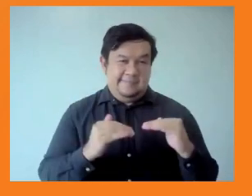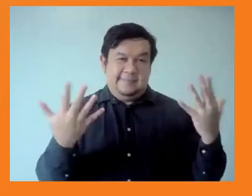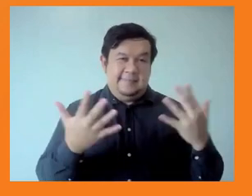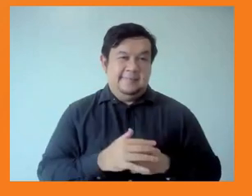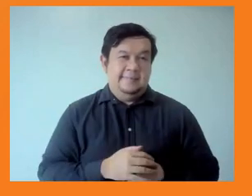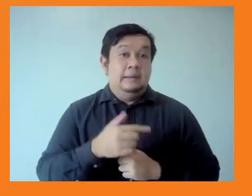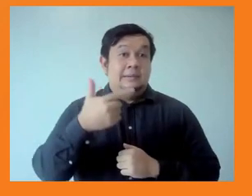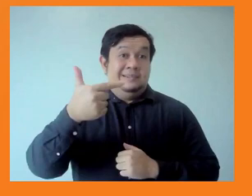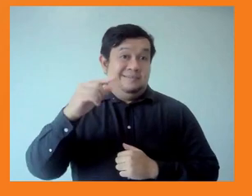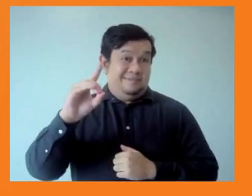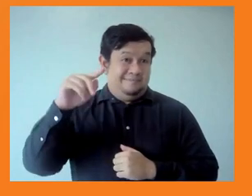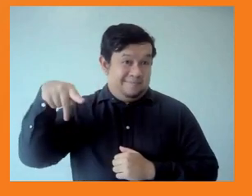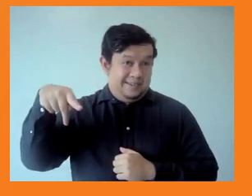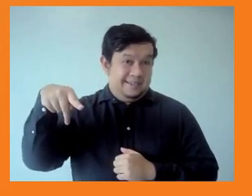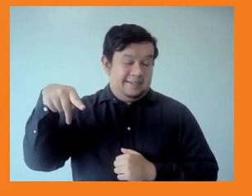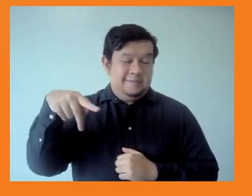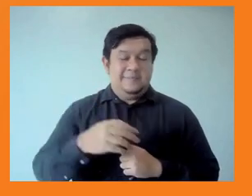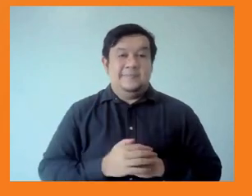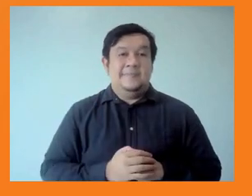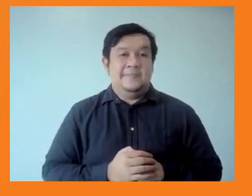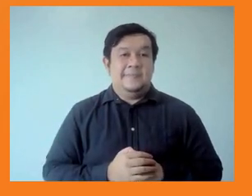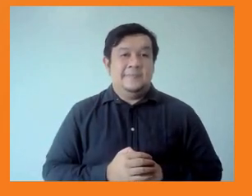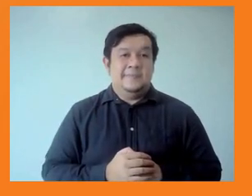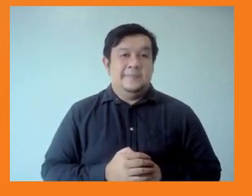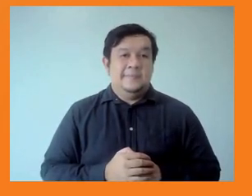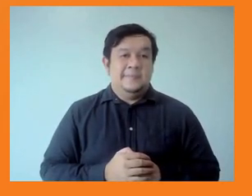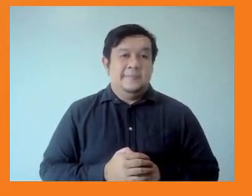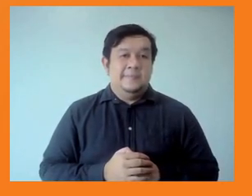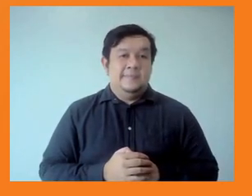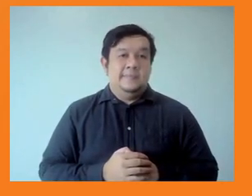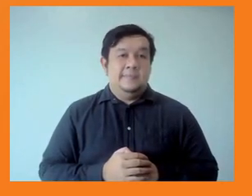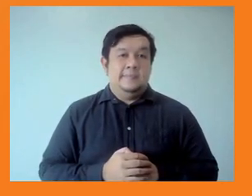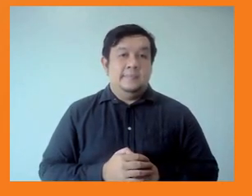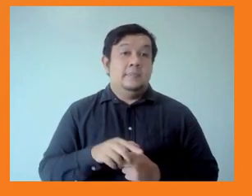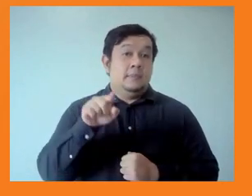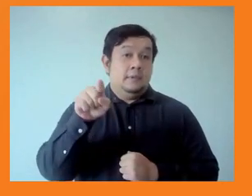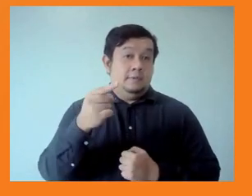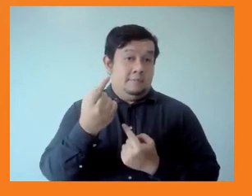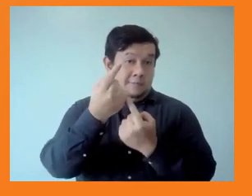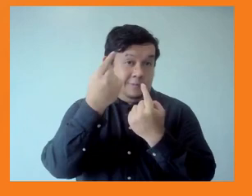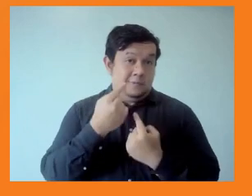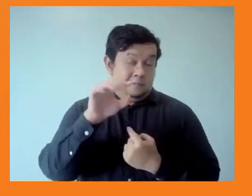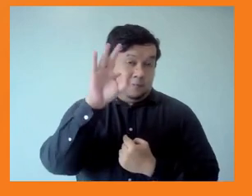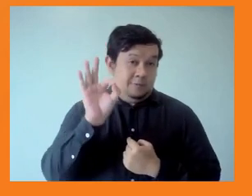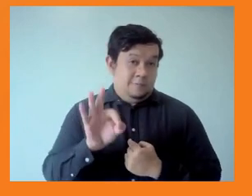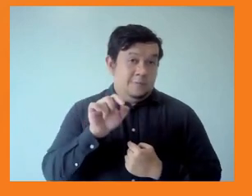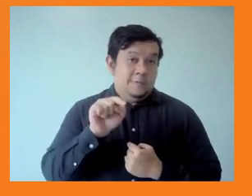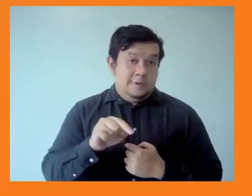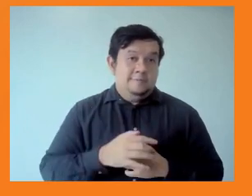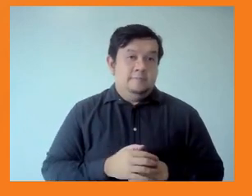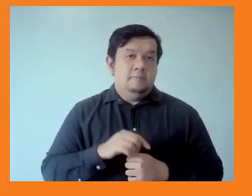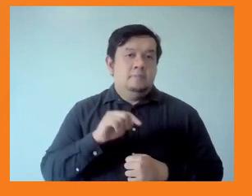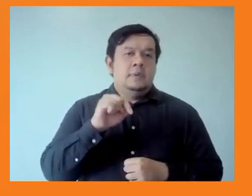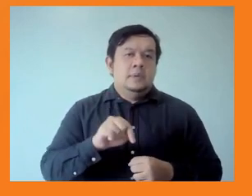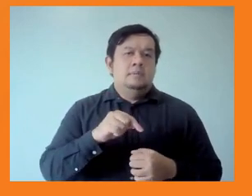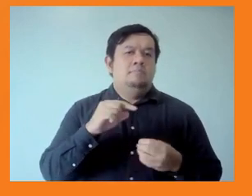So, and again, before answering your questions, Mira, I wanted to just quickly go over what do we mean by inequality and what